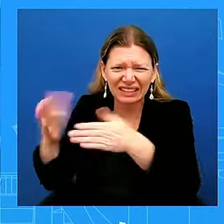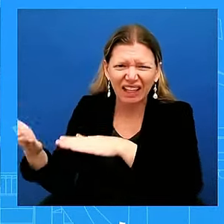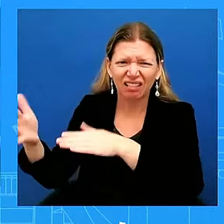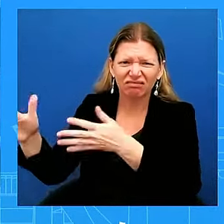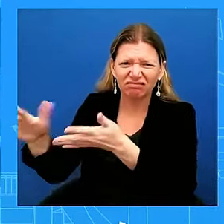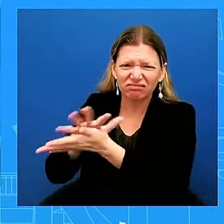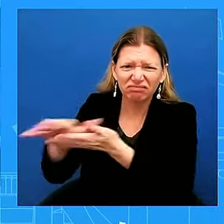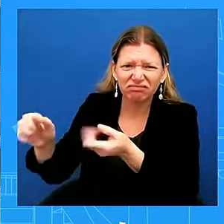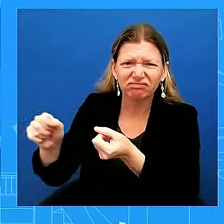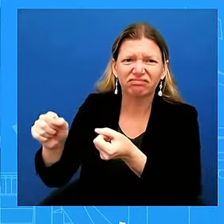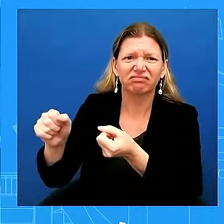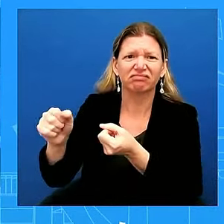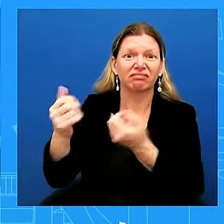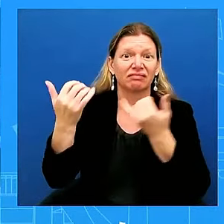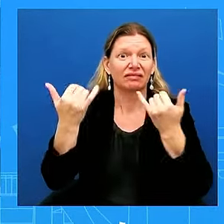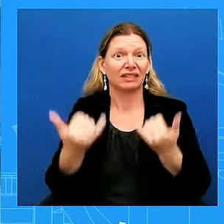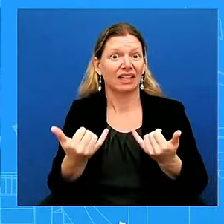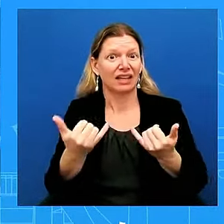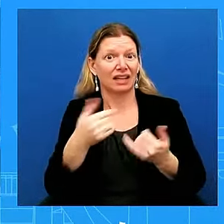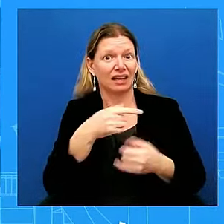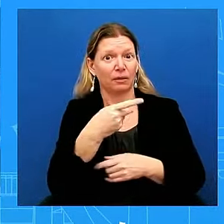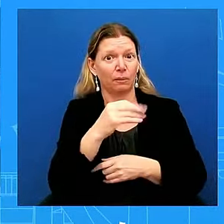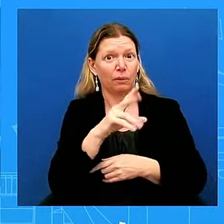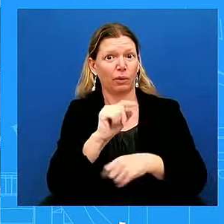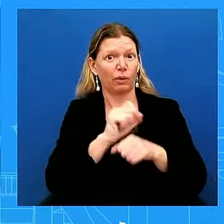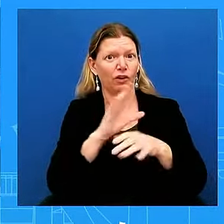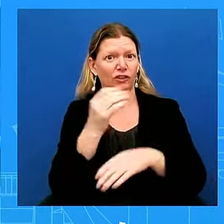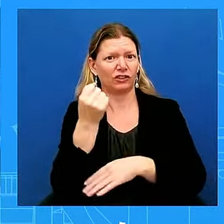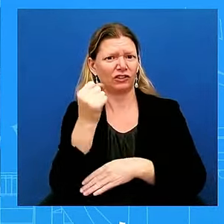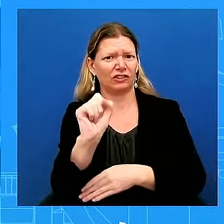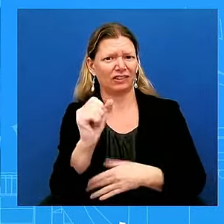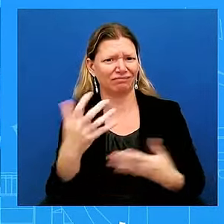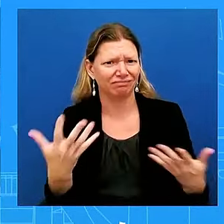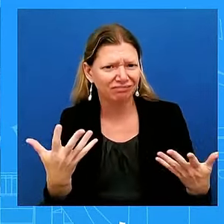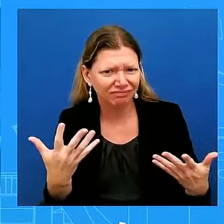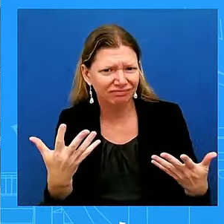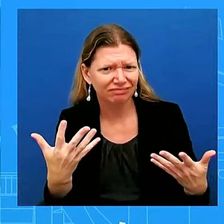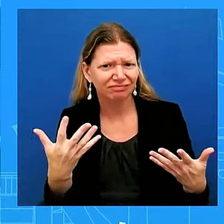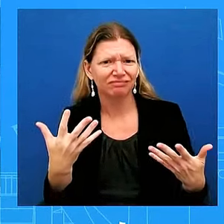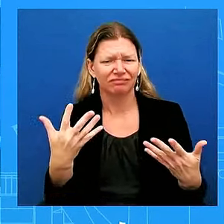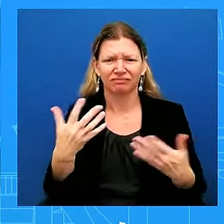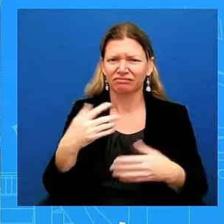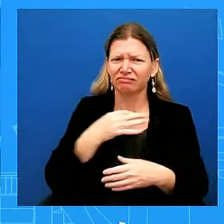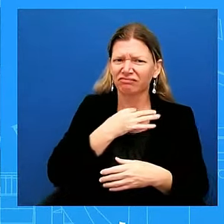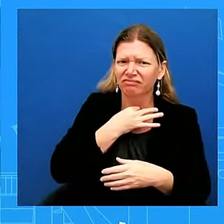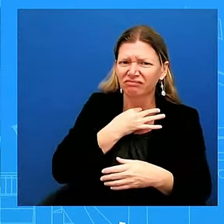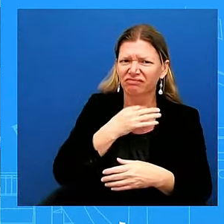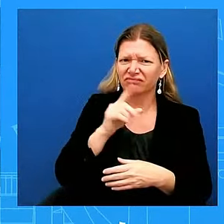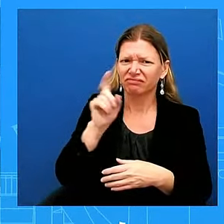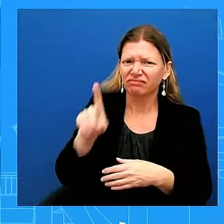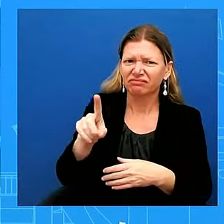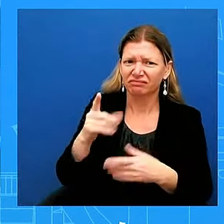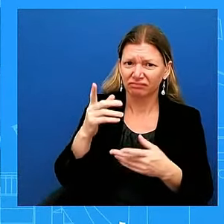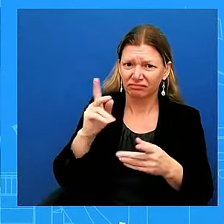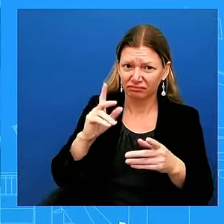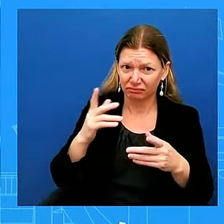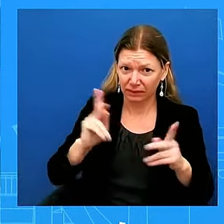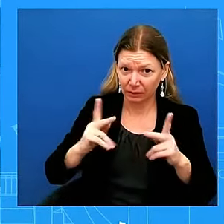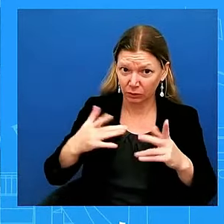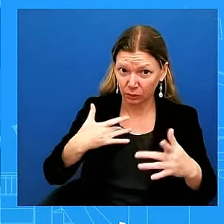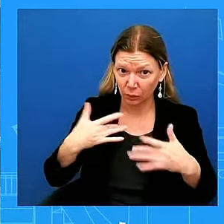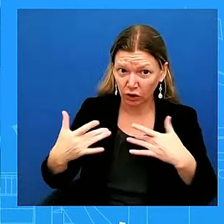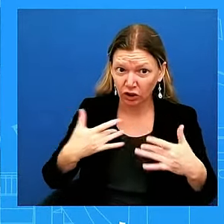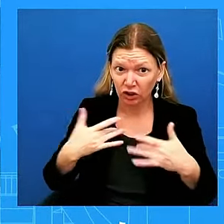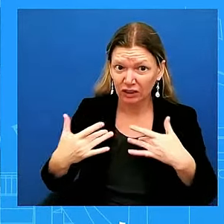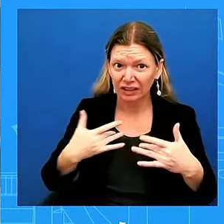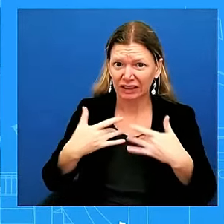how worried should people be about what seem to be three kind of unraveling issues, and what is President